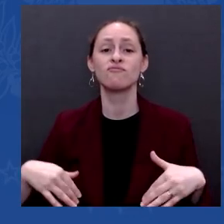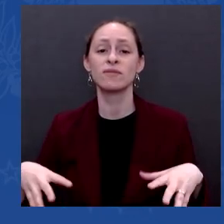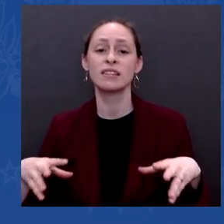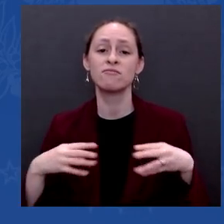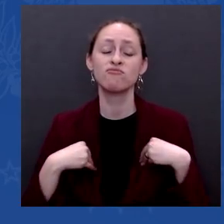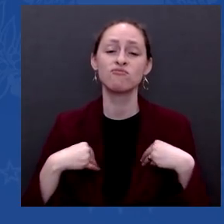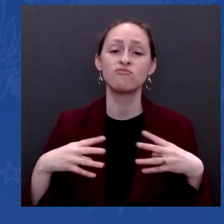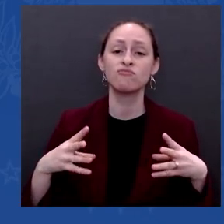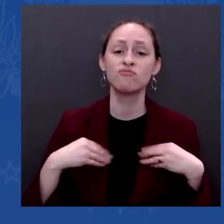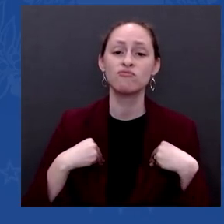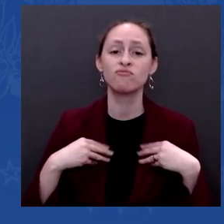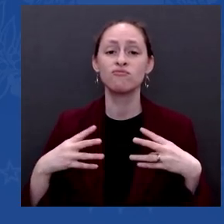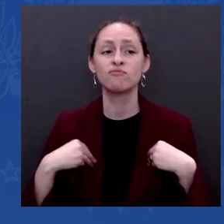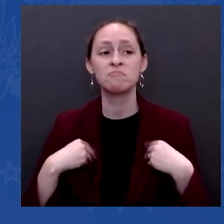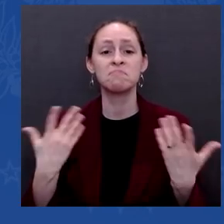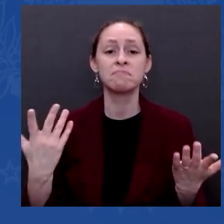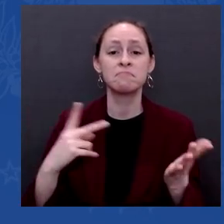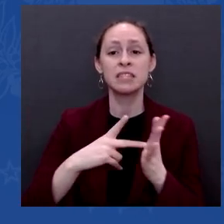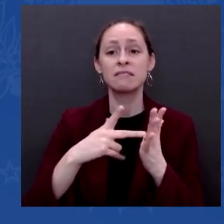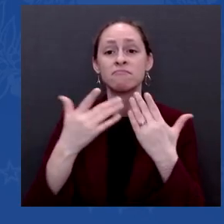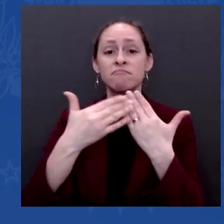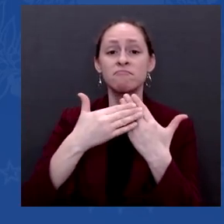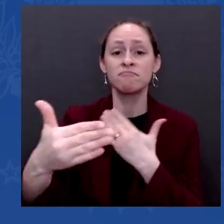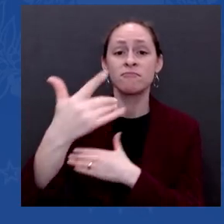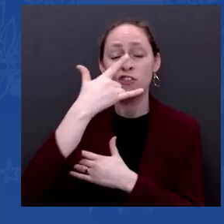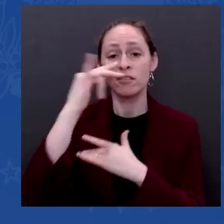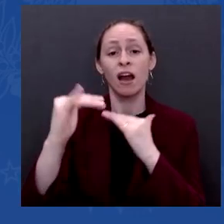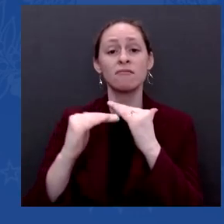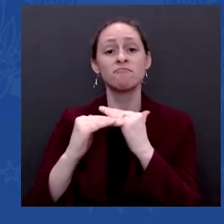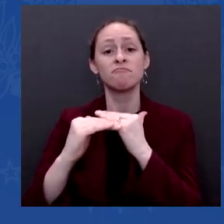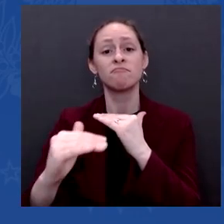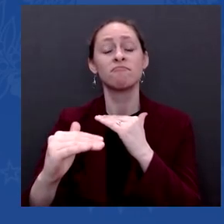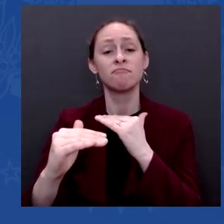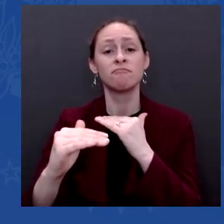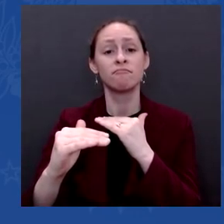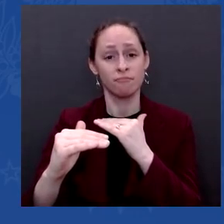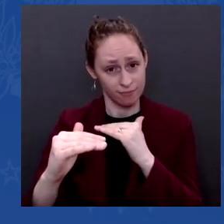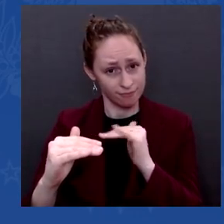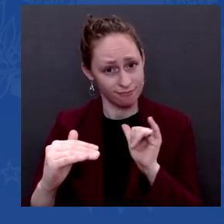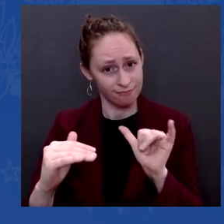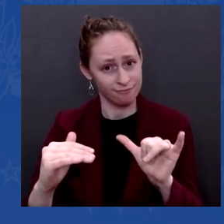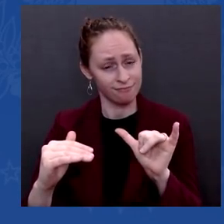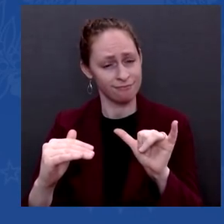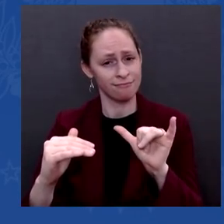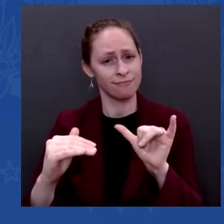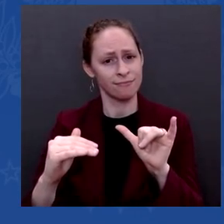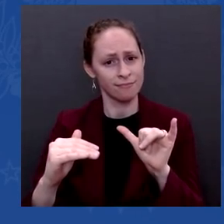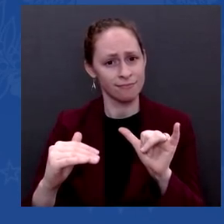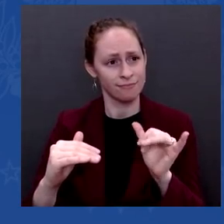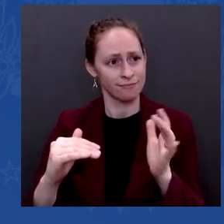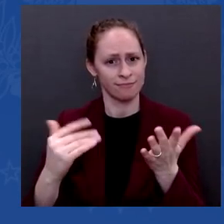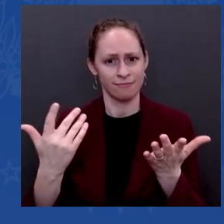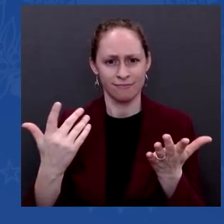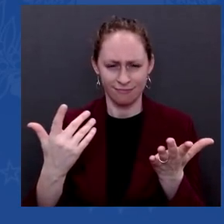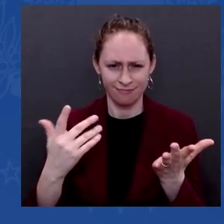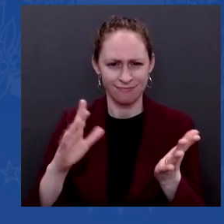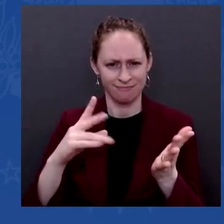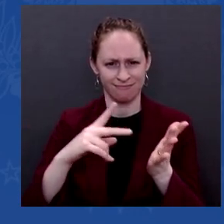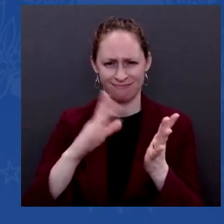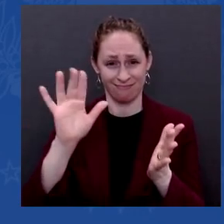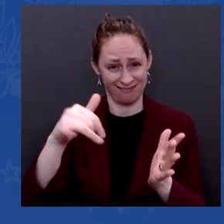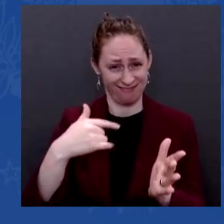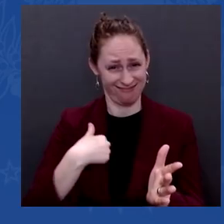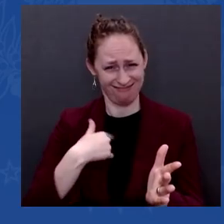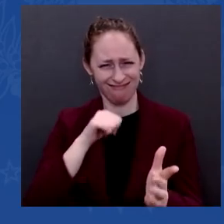roadblock for the next two years? That's not what I do, Sununu said. He went on to say, bothered me that